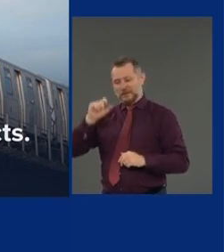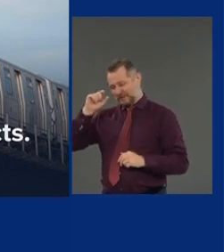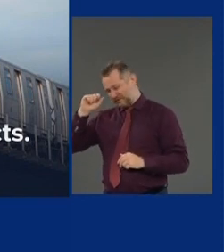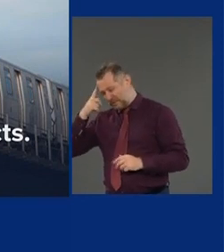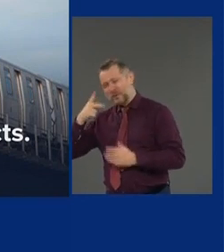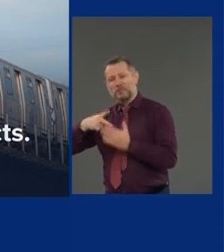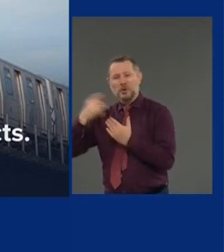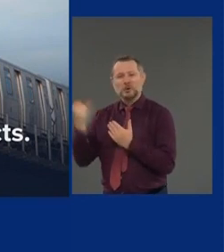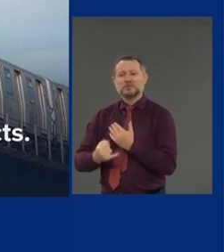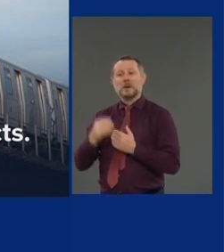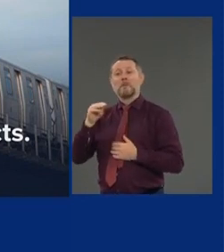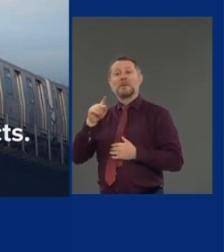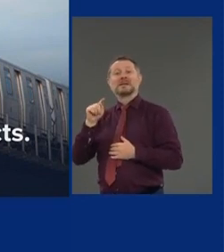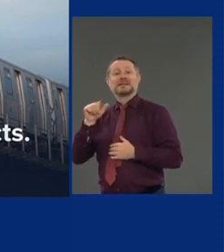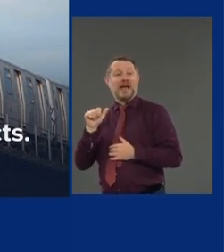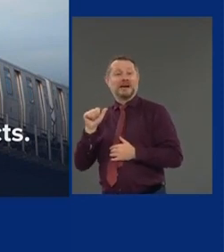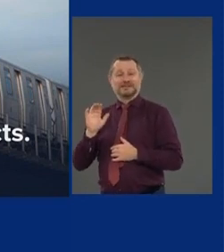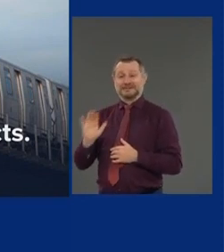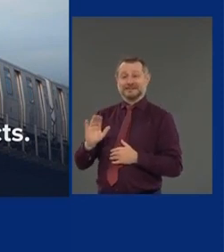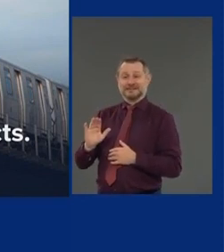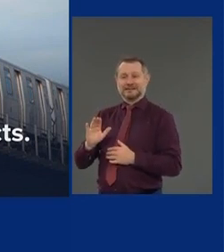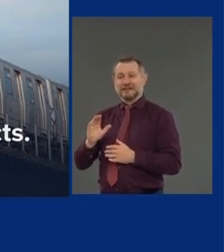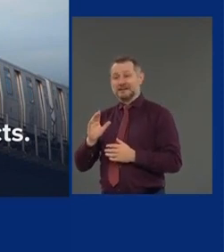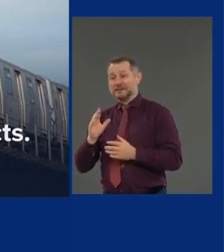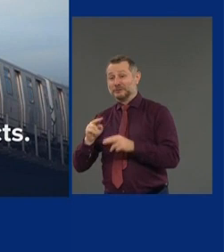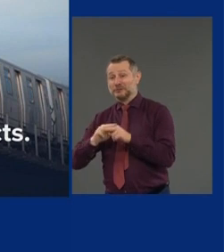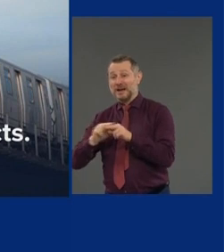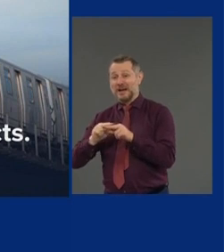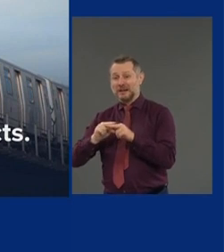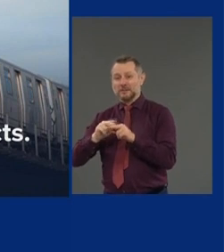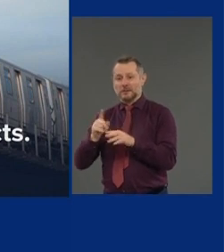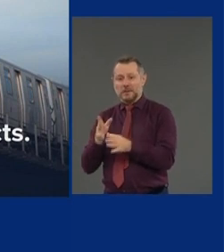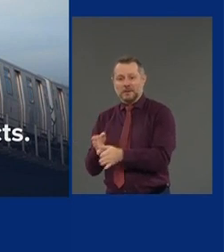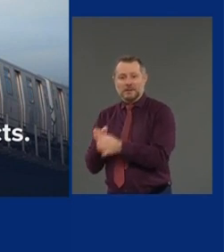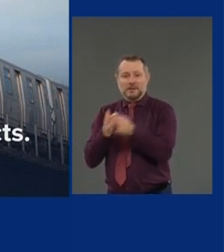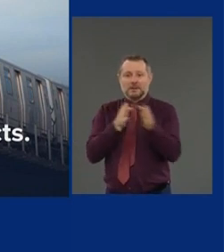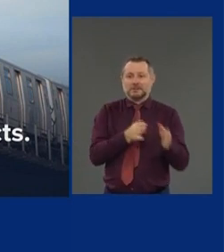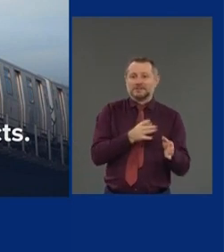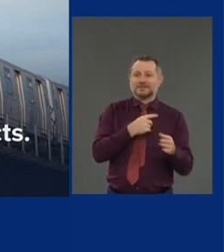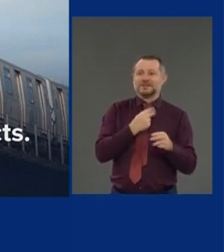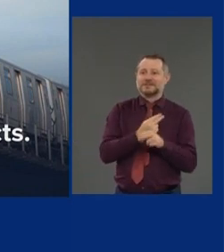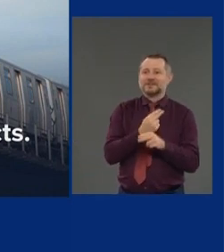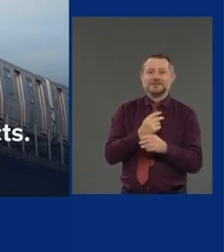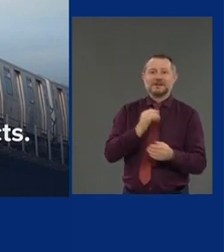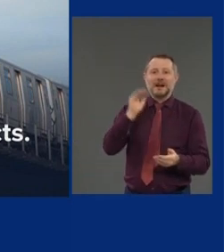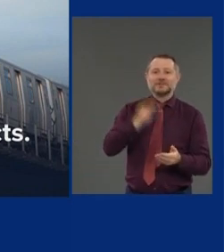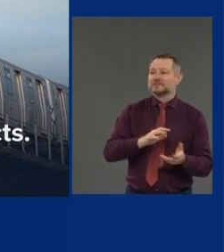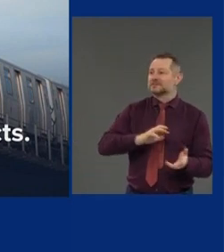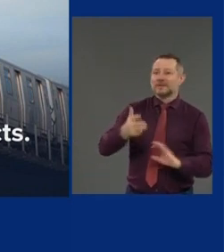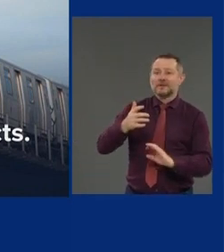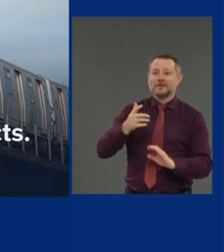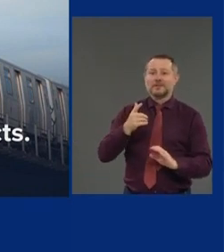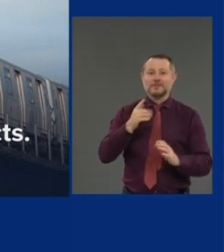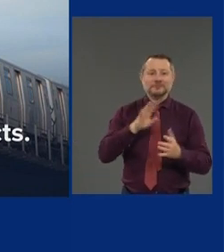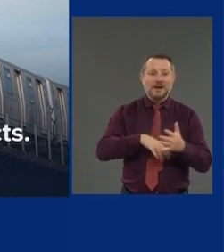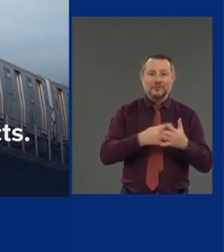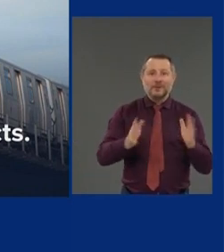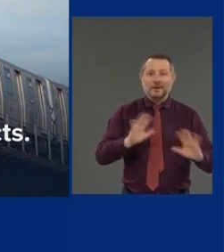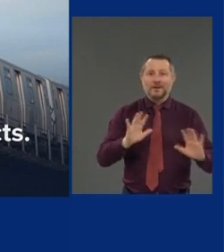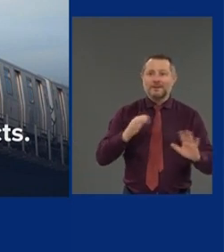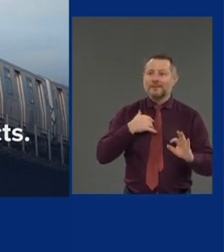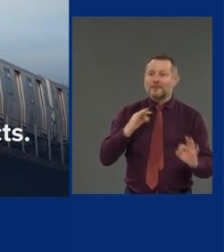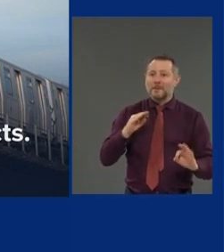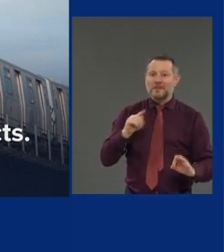service and you can disrupt fewer riders, so the MTA is accelerating $2 billion in